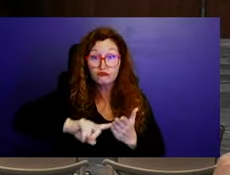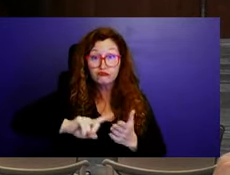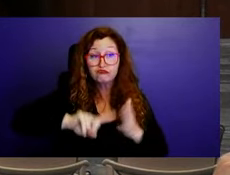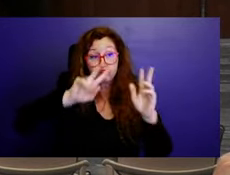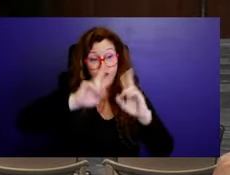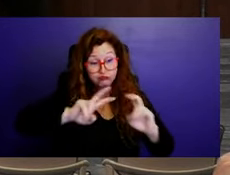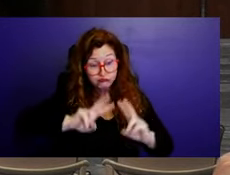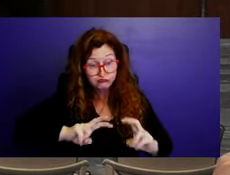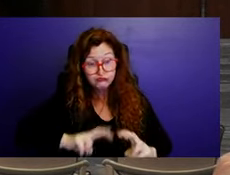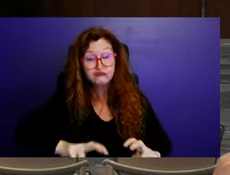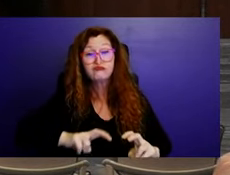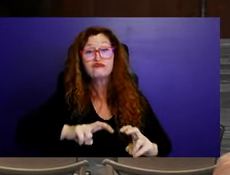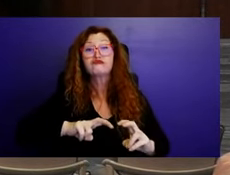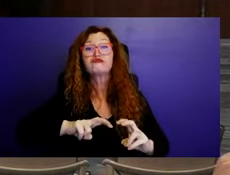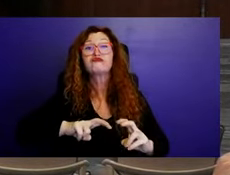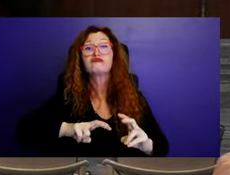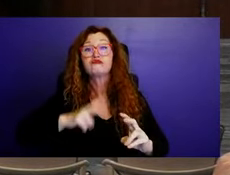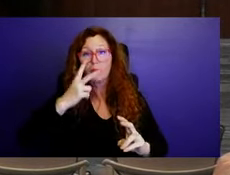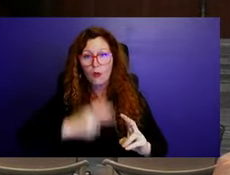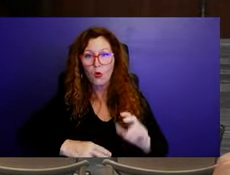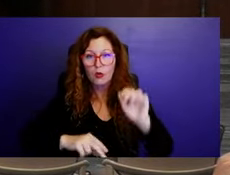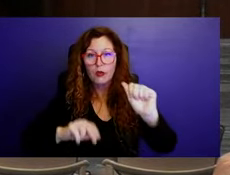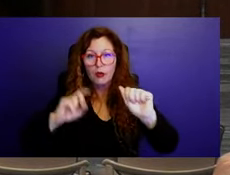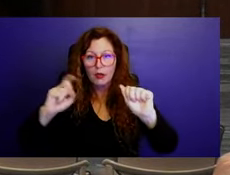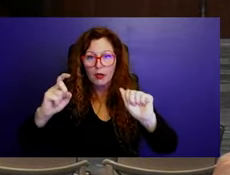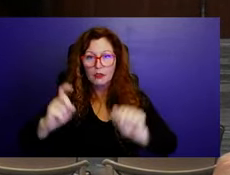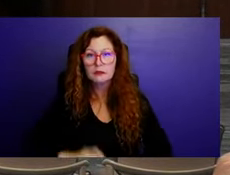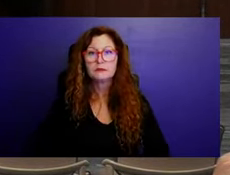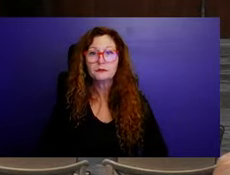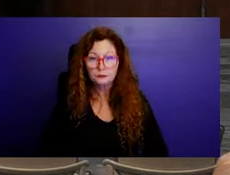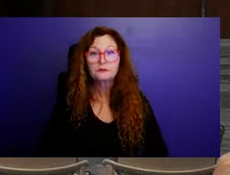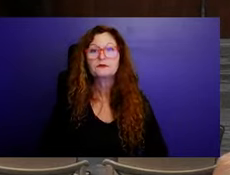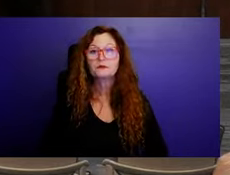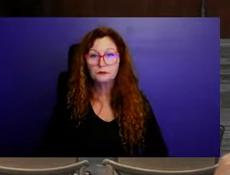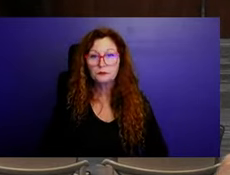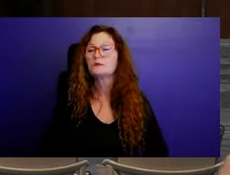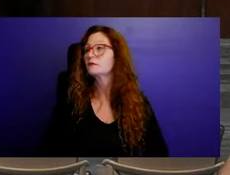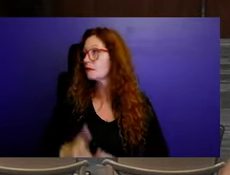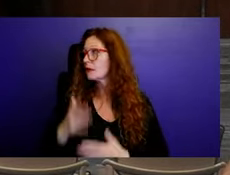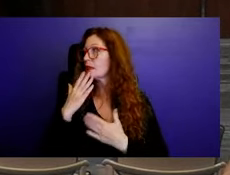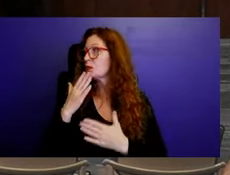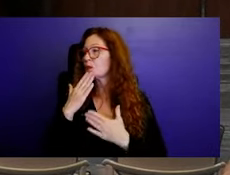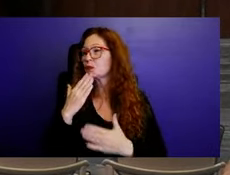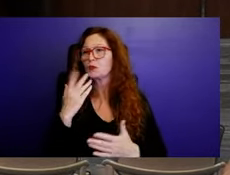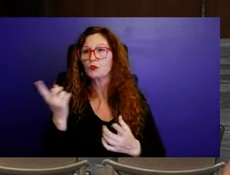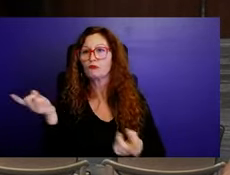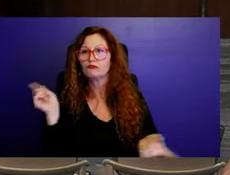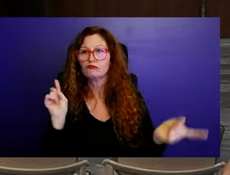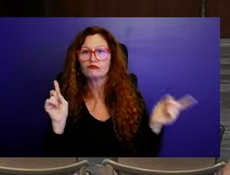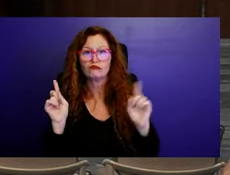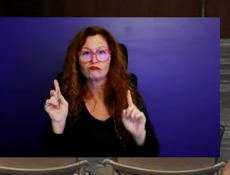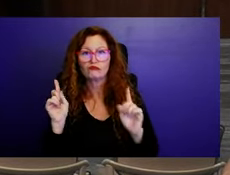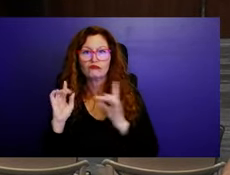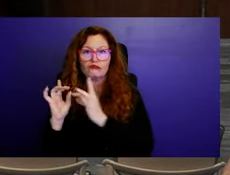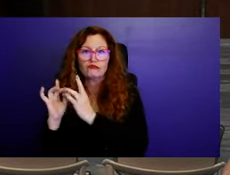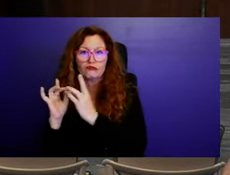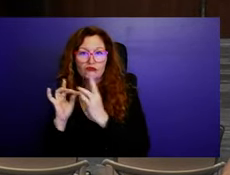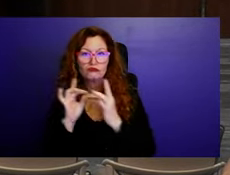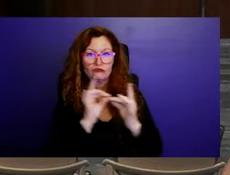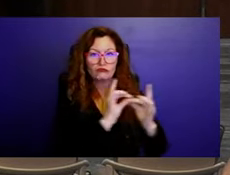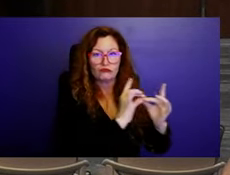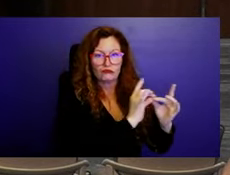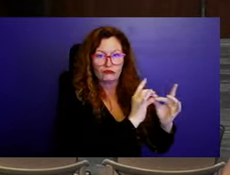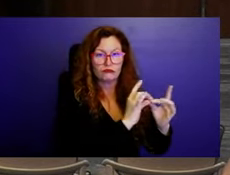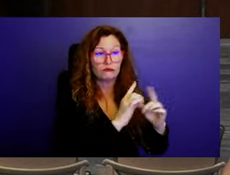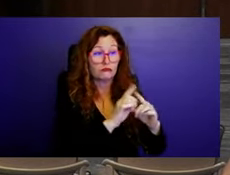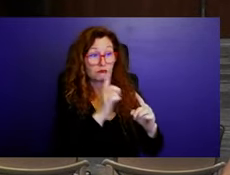Thank you. And as we go through the dais and get everyone's questions answered, could you just state also your position? So this way we can have a